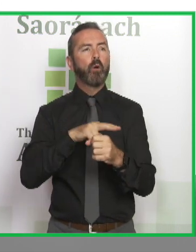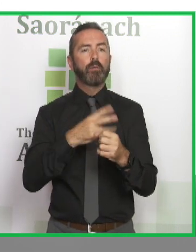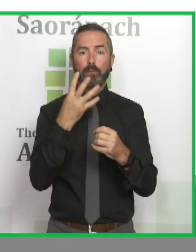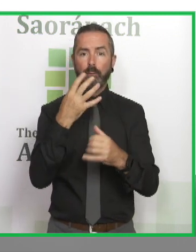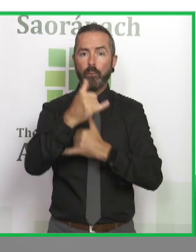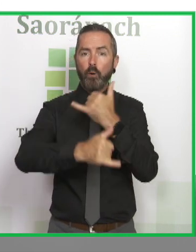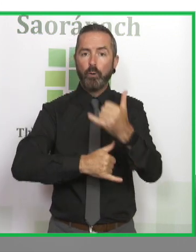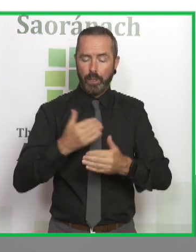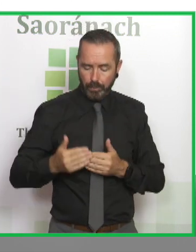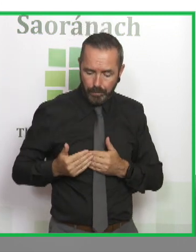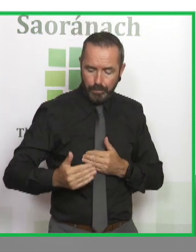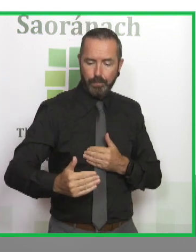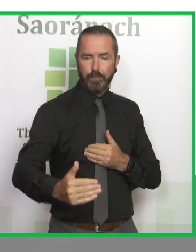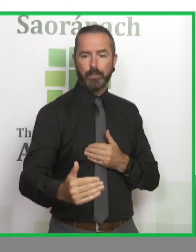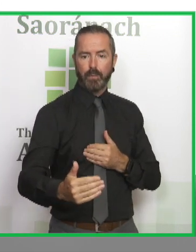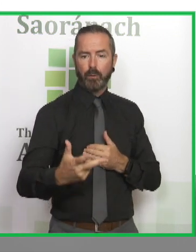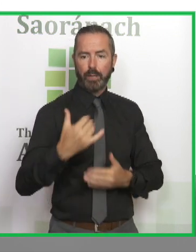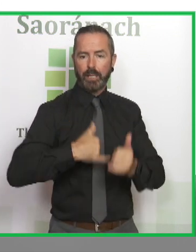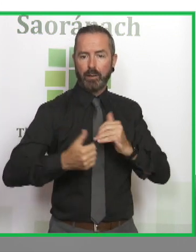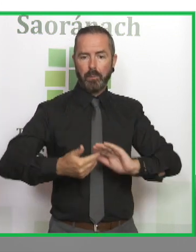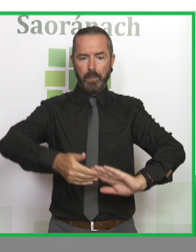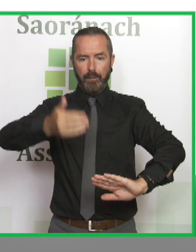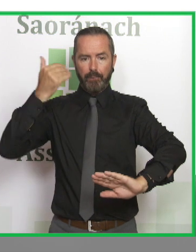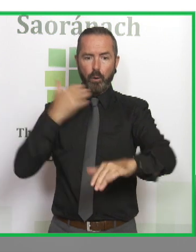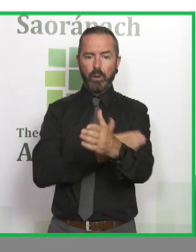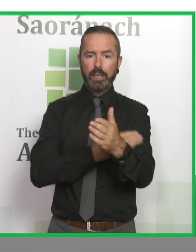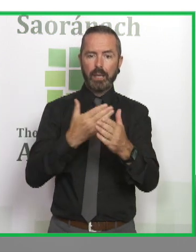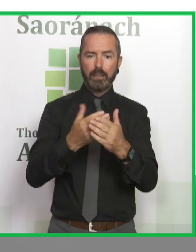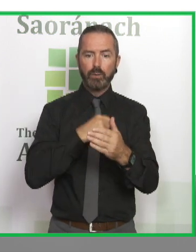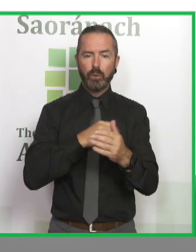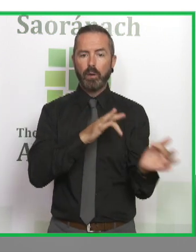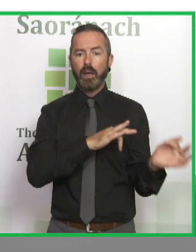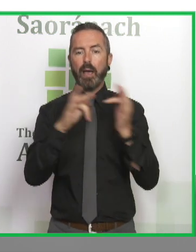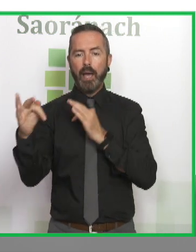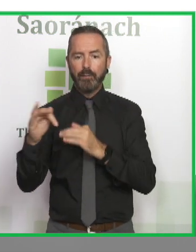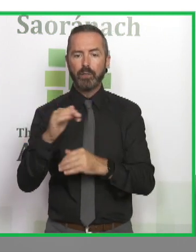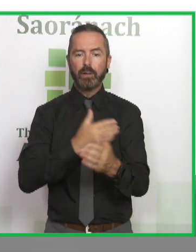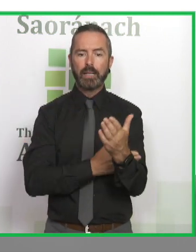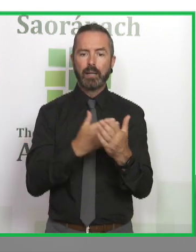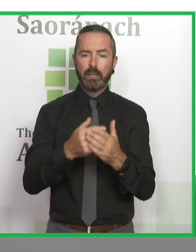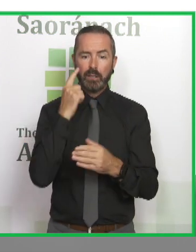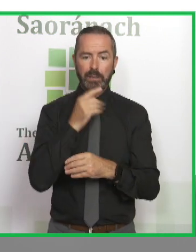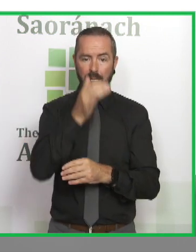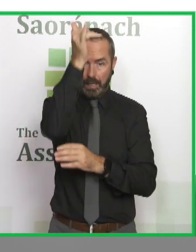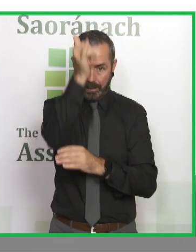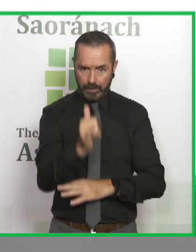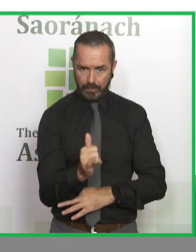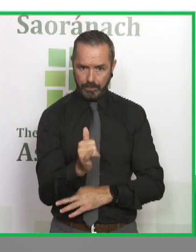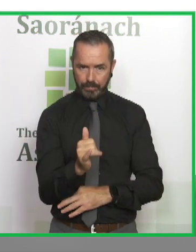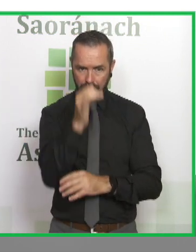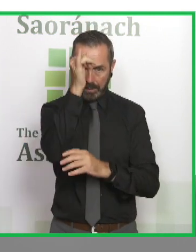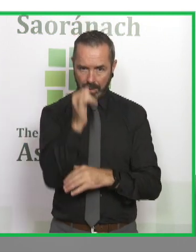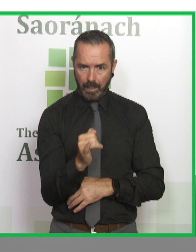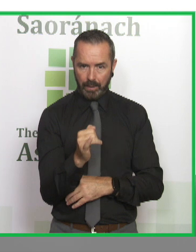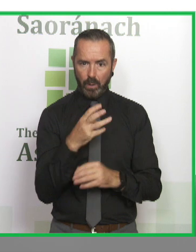four-year period from the three years prior to legalisation to post-legalisation. So as you can see, that line there with the big arrow on it is